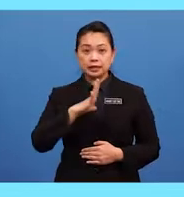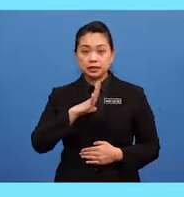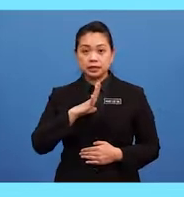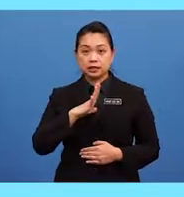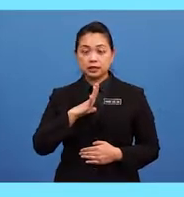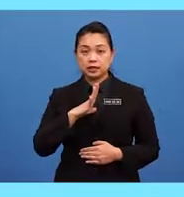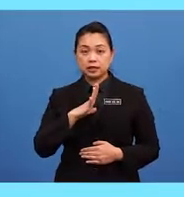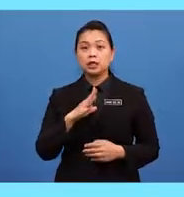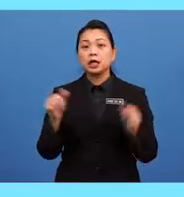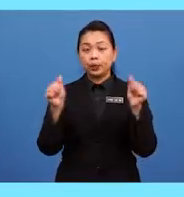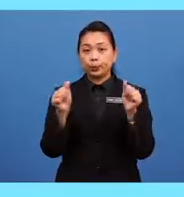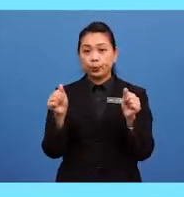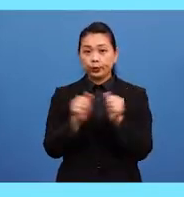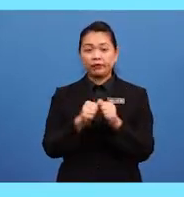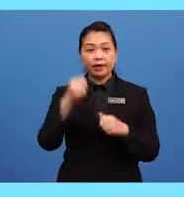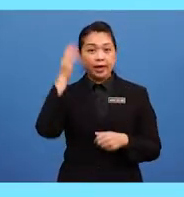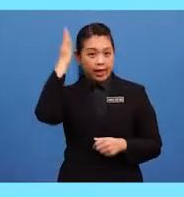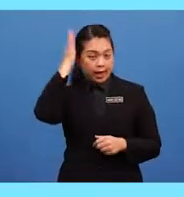as a bald guy.